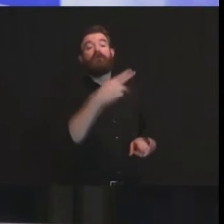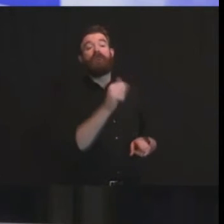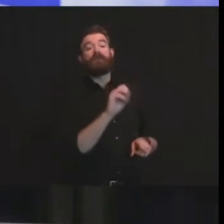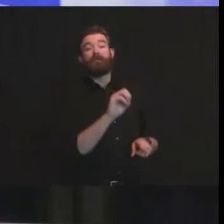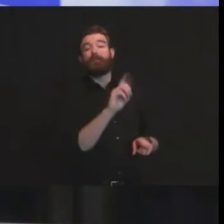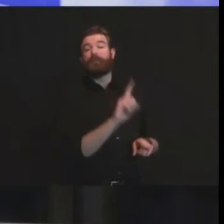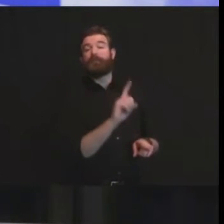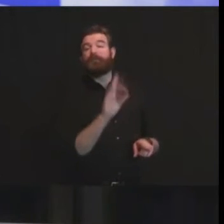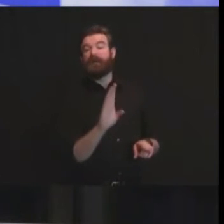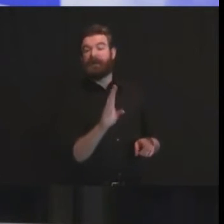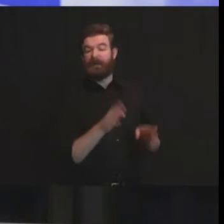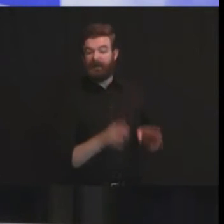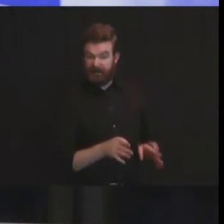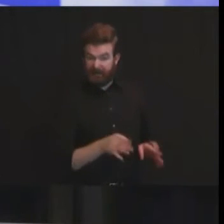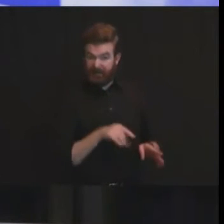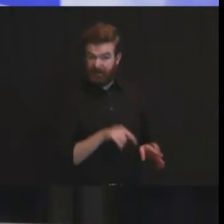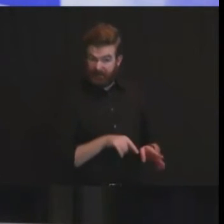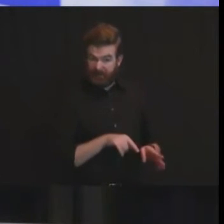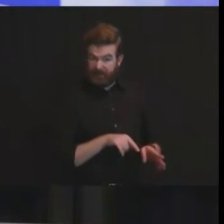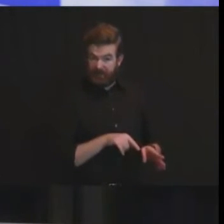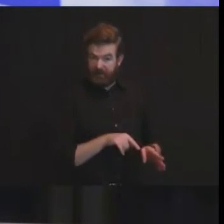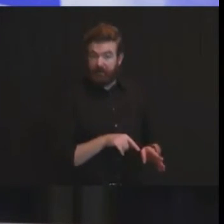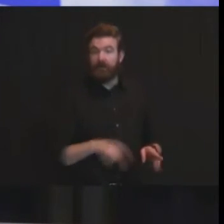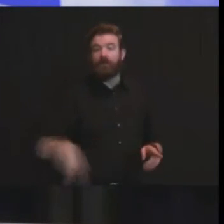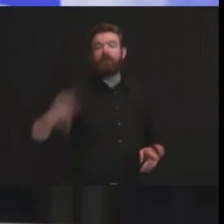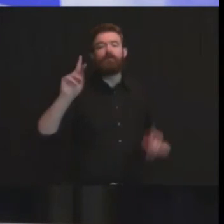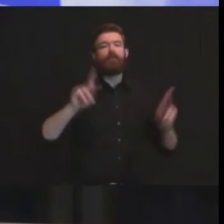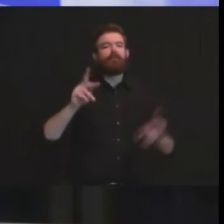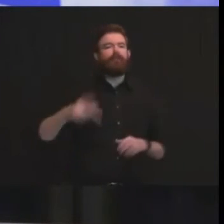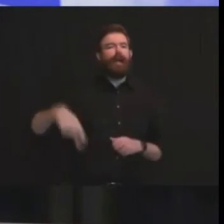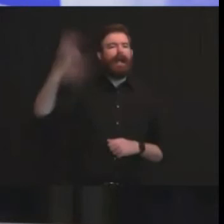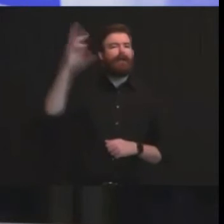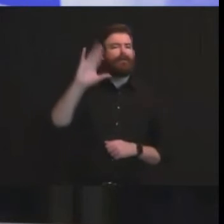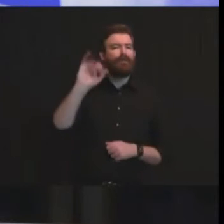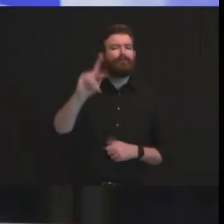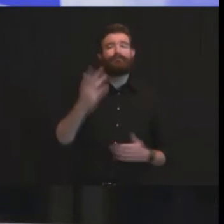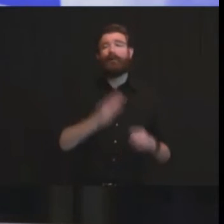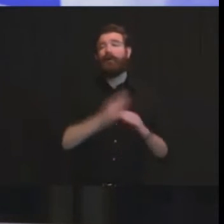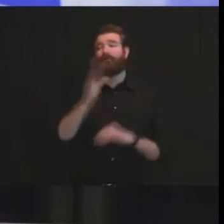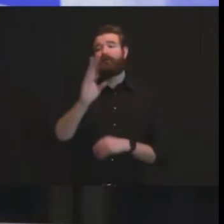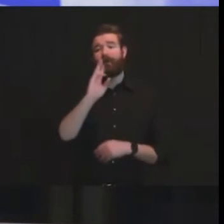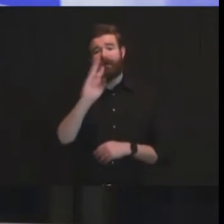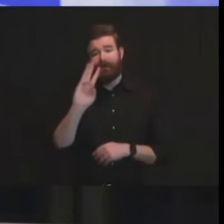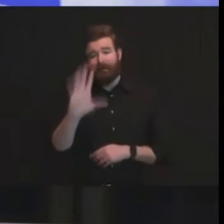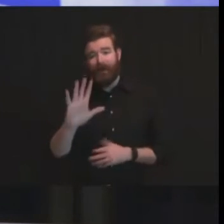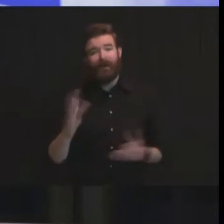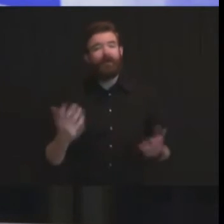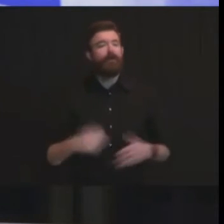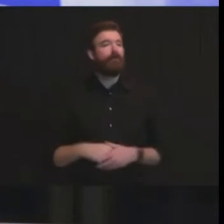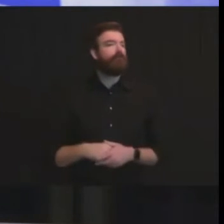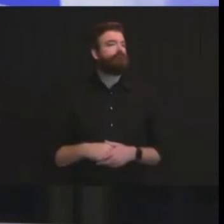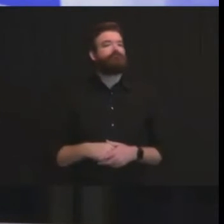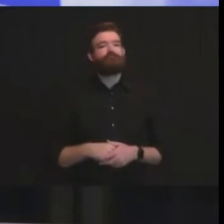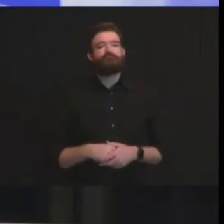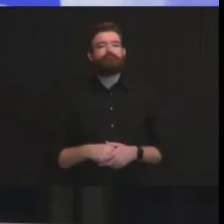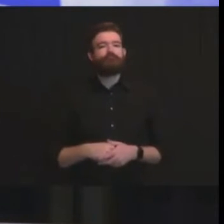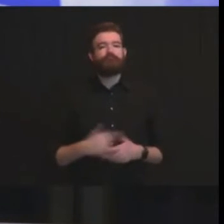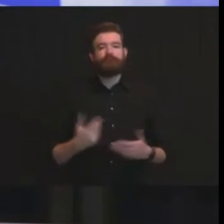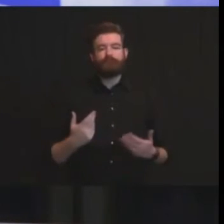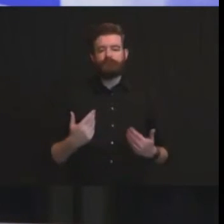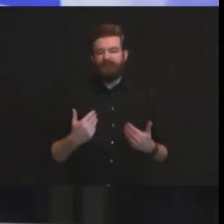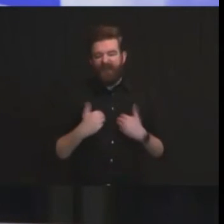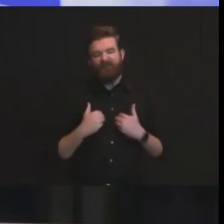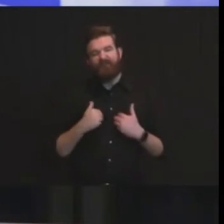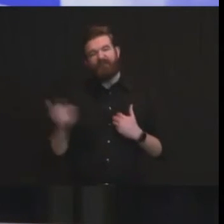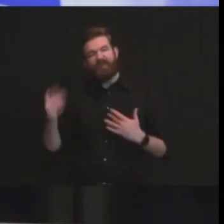including those over the age of 65 those with underlying medical conditions and those who live in congregate